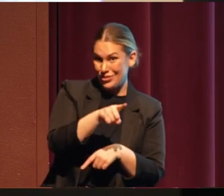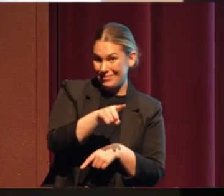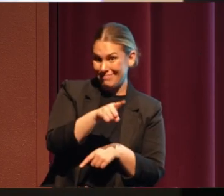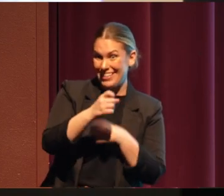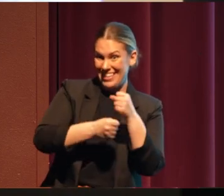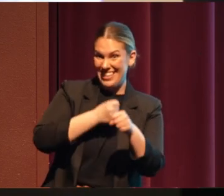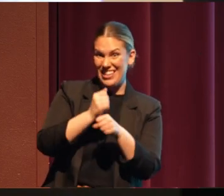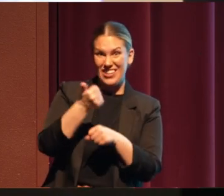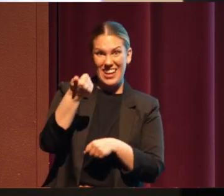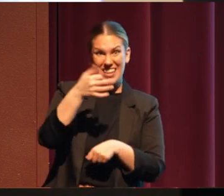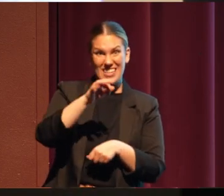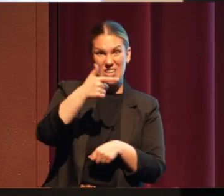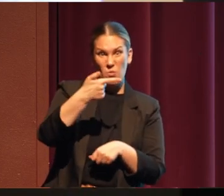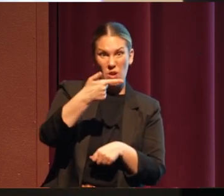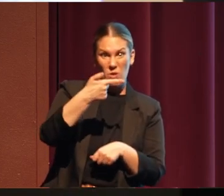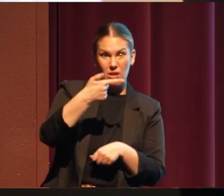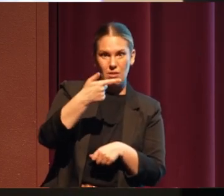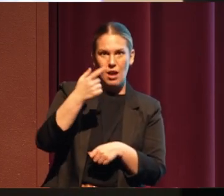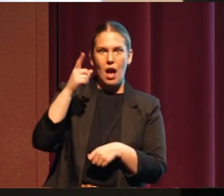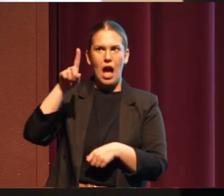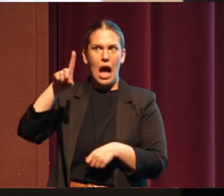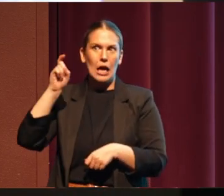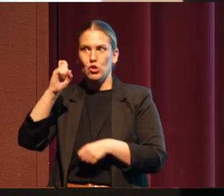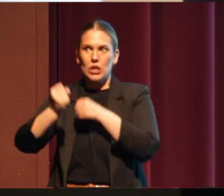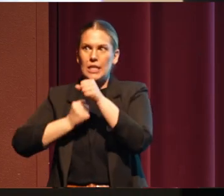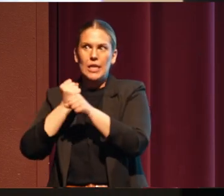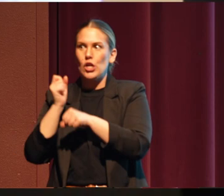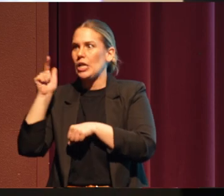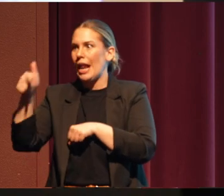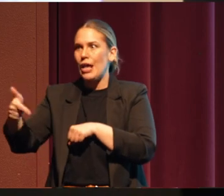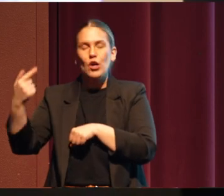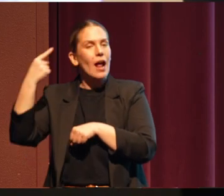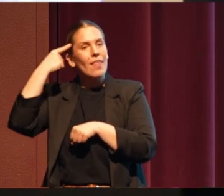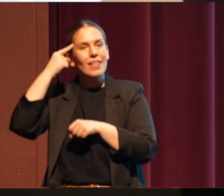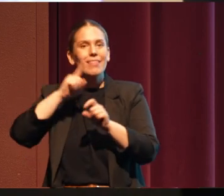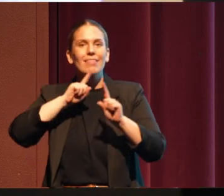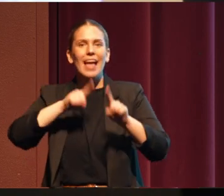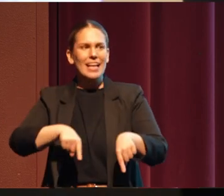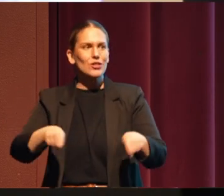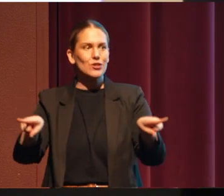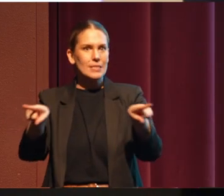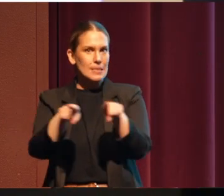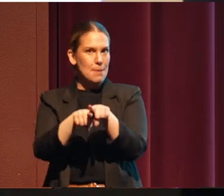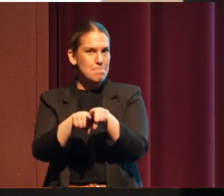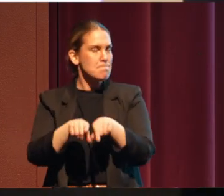It's 100 years later, and I think the answer is the same a lot of the times.